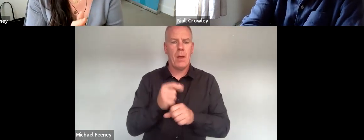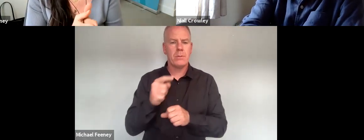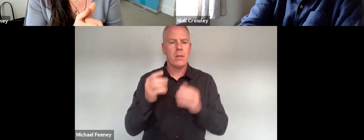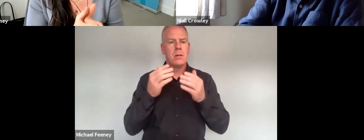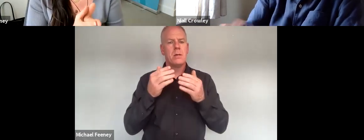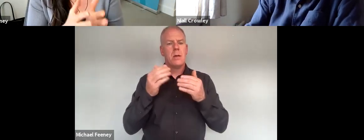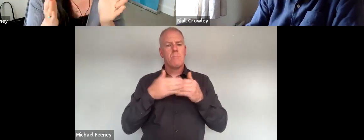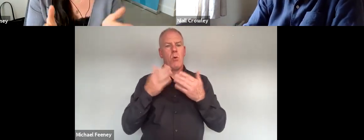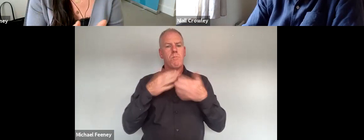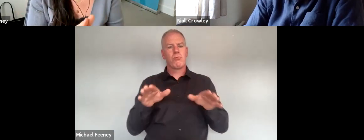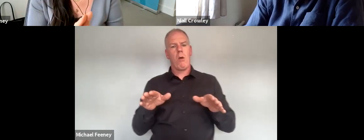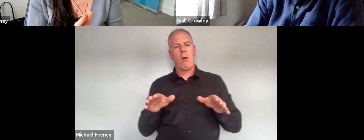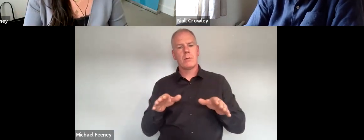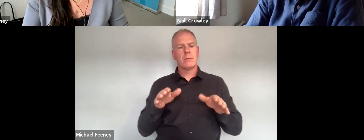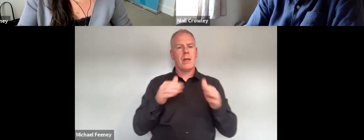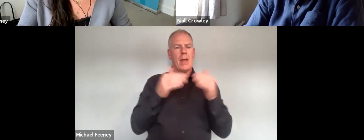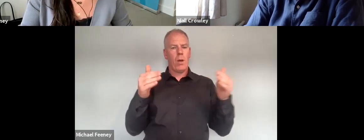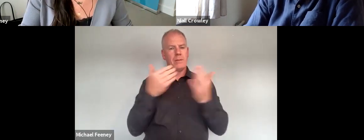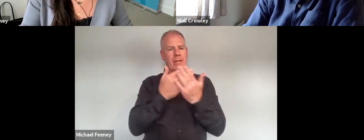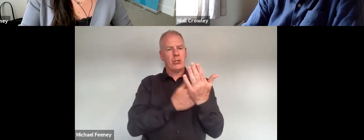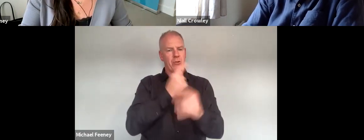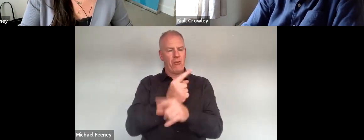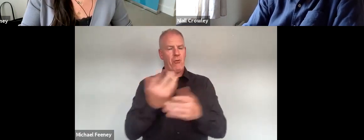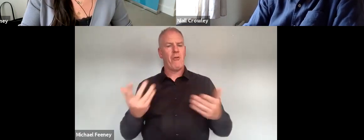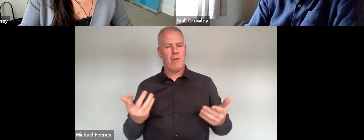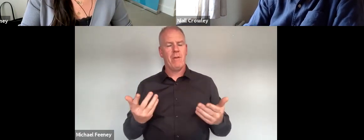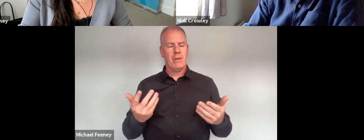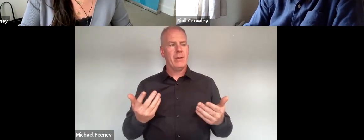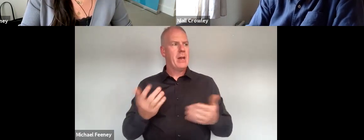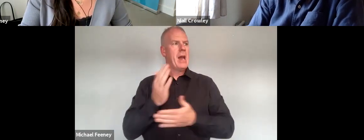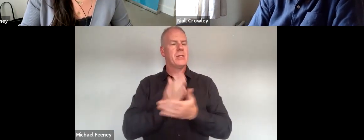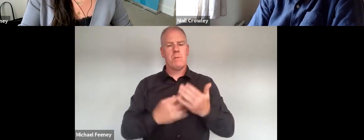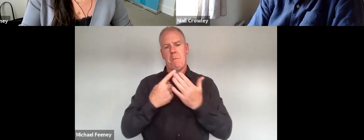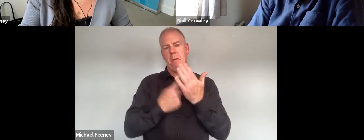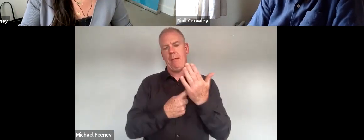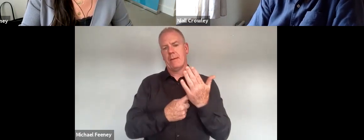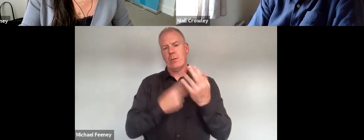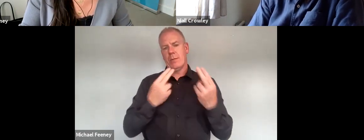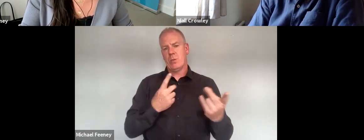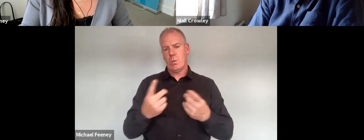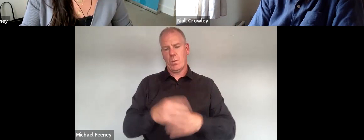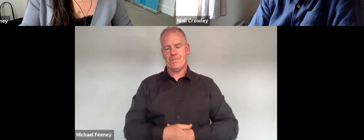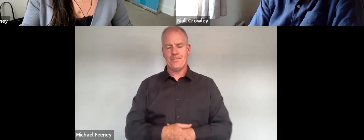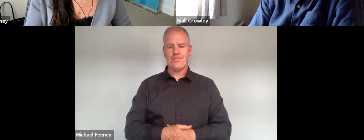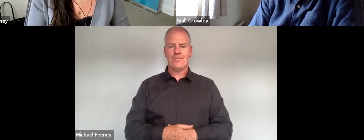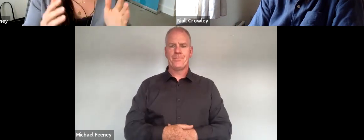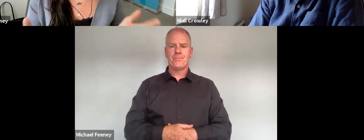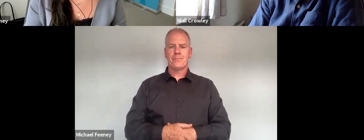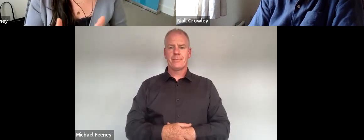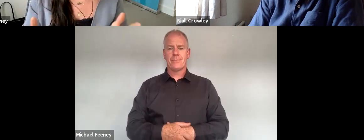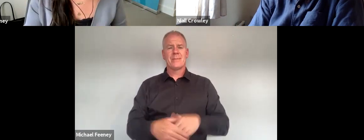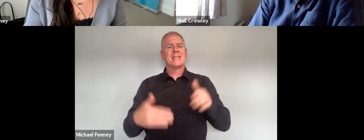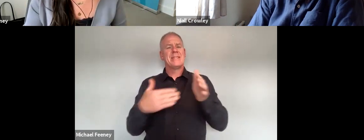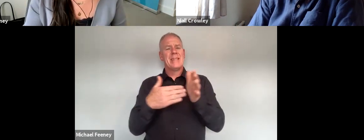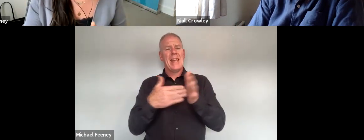broader picture of equality legislation and some of the policy imperatives around it so obviously we